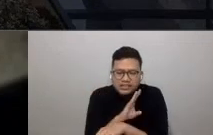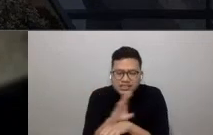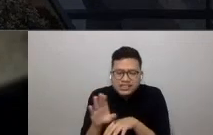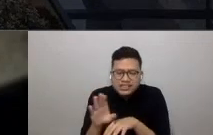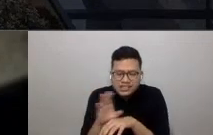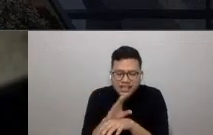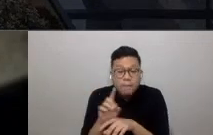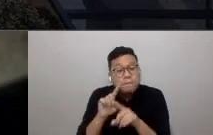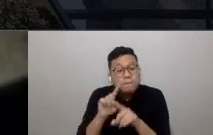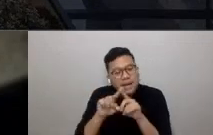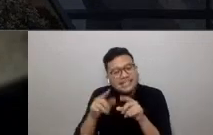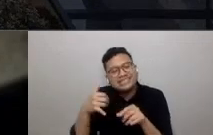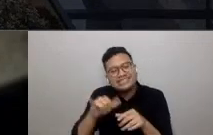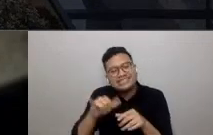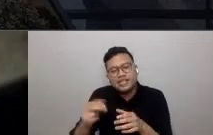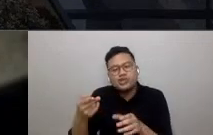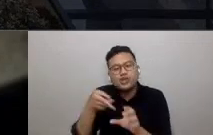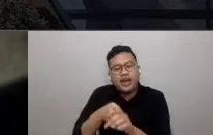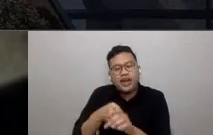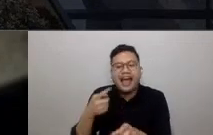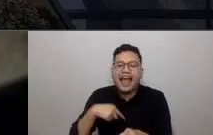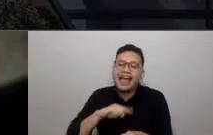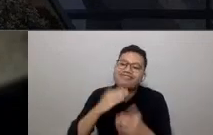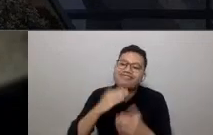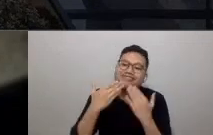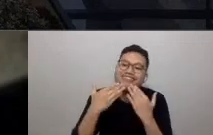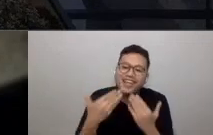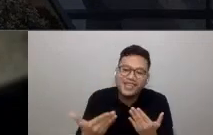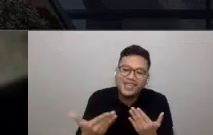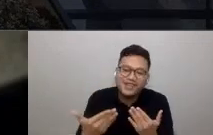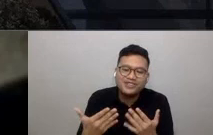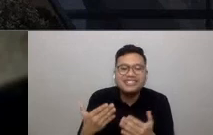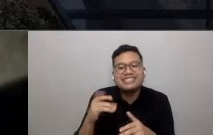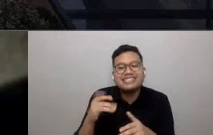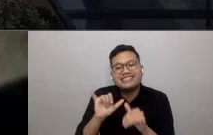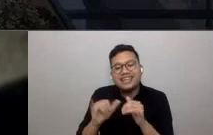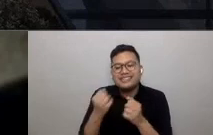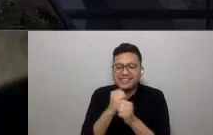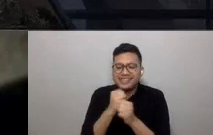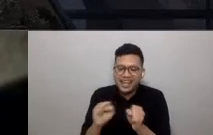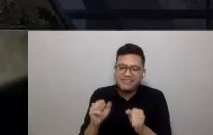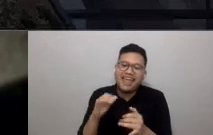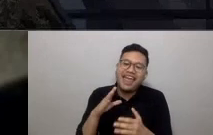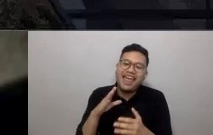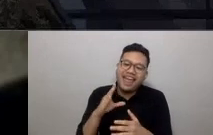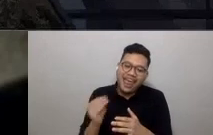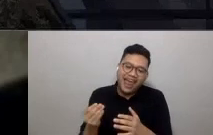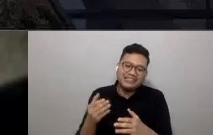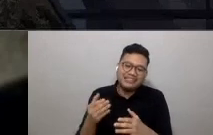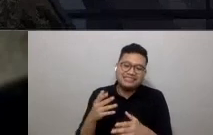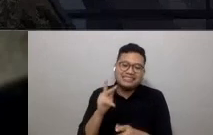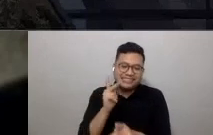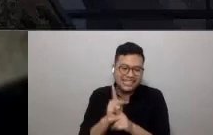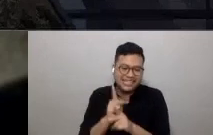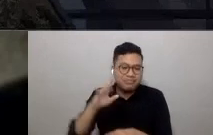join me today. Thank you. Stay safe and keep the faith.